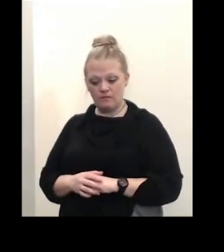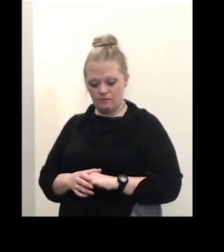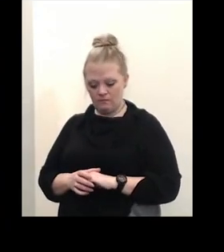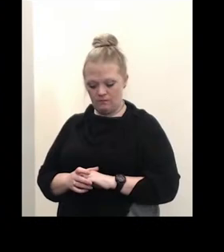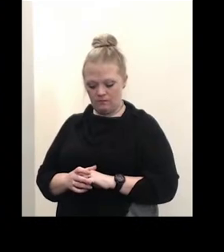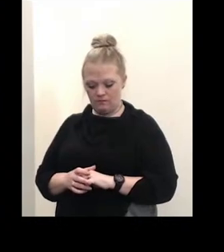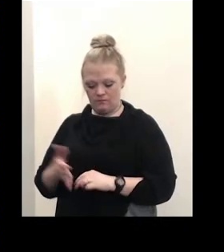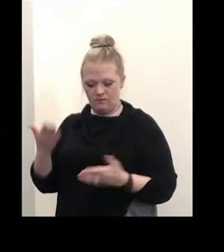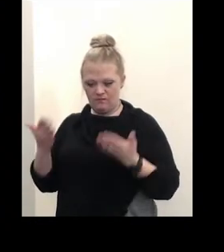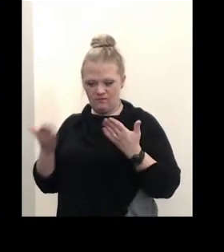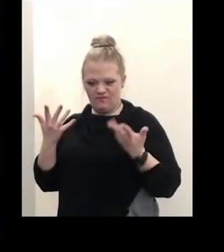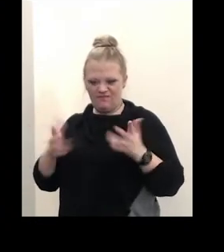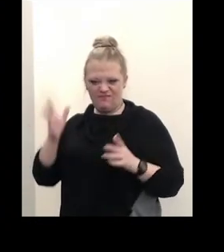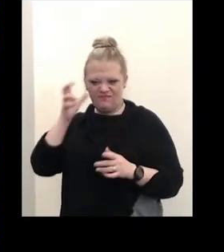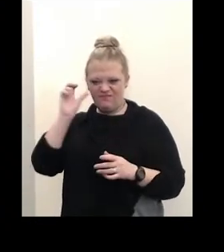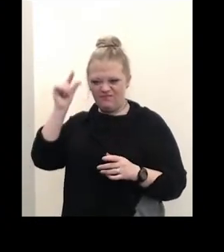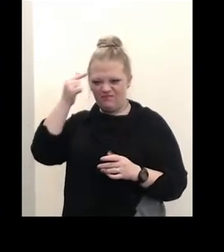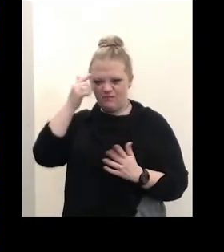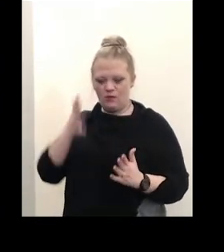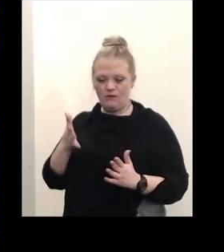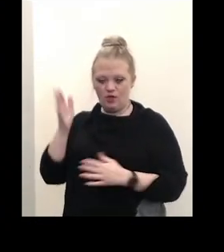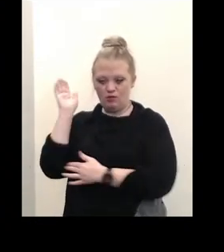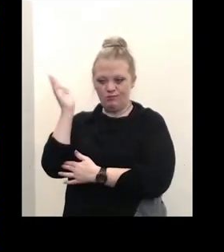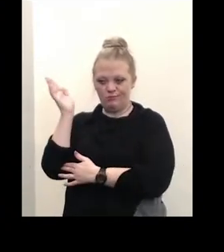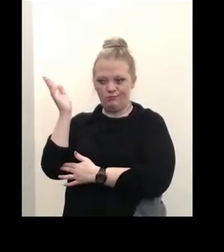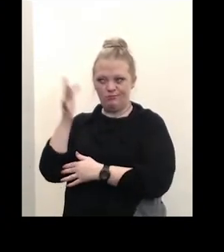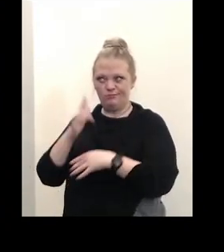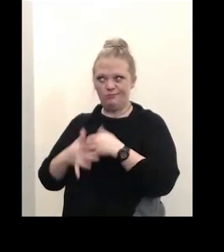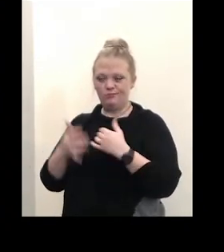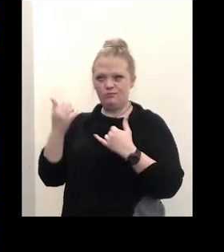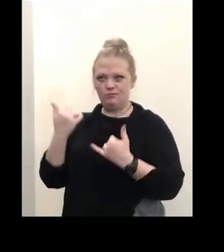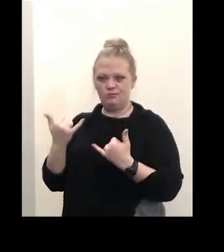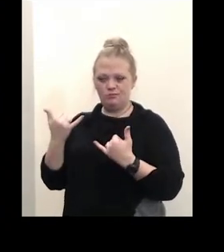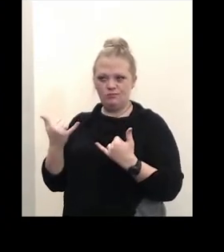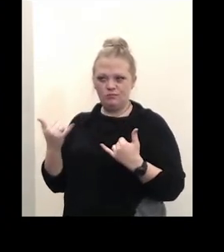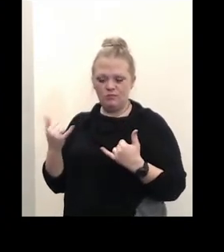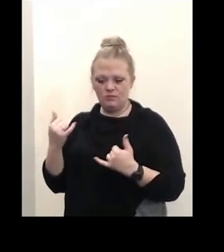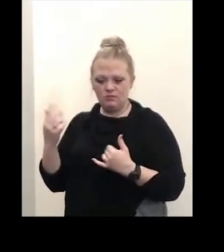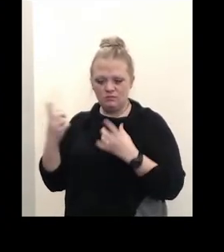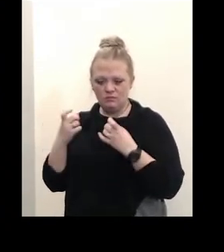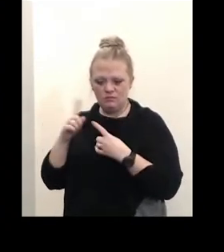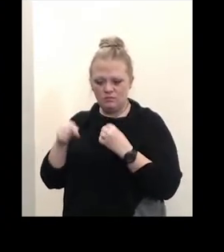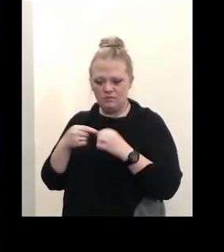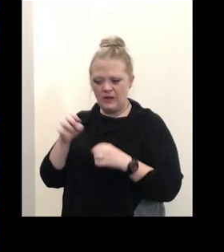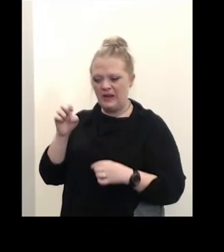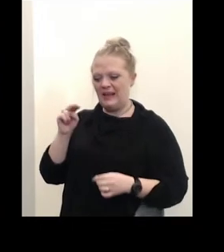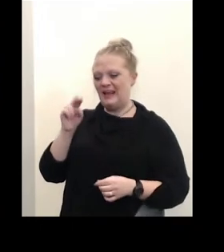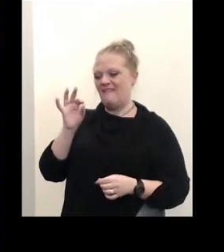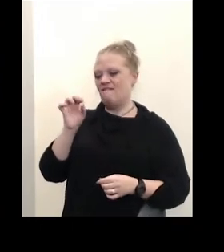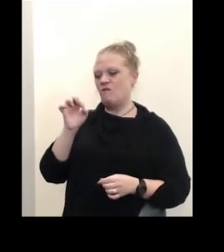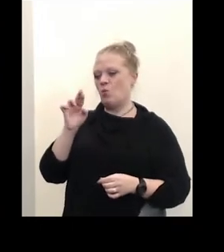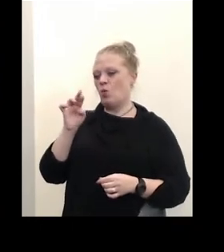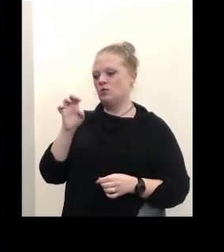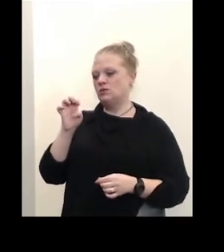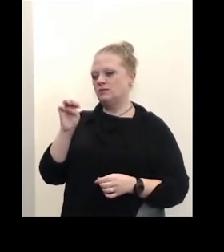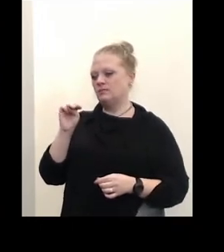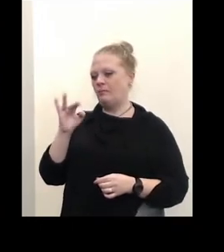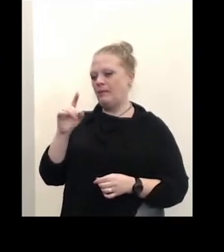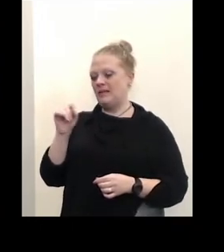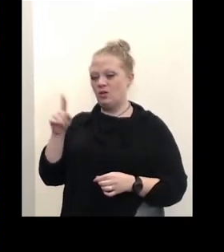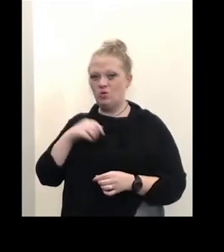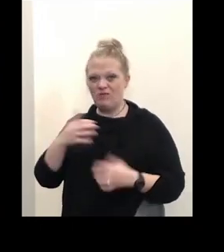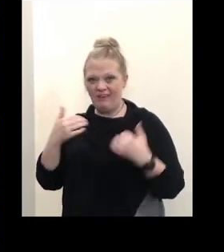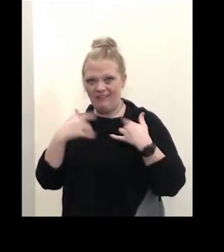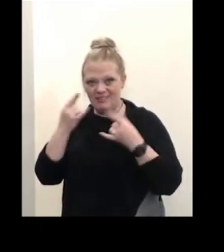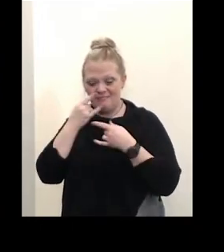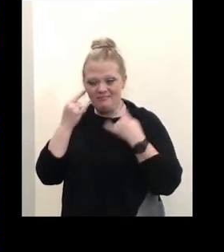probably heard the governor's briefing earlier today and she was peppered with some questions about enforcement you've had the mass mandate in place here in erie county